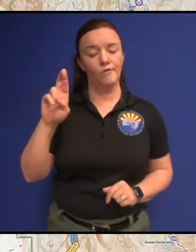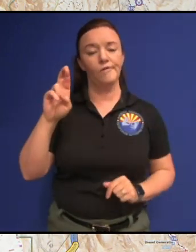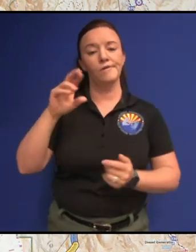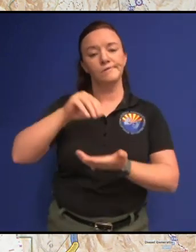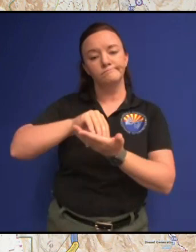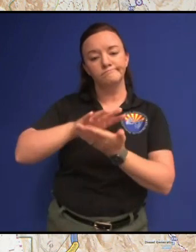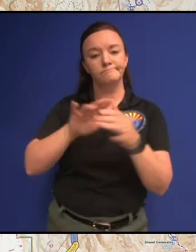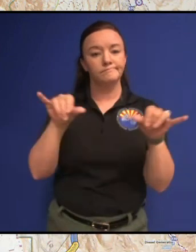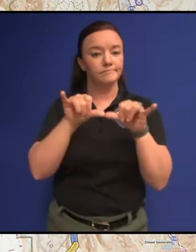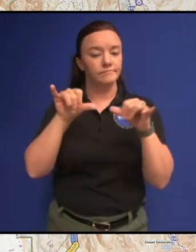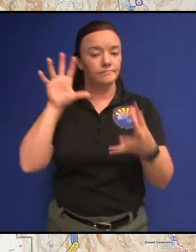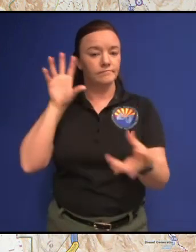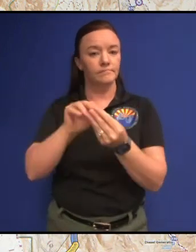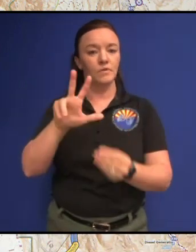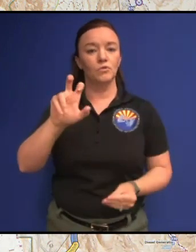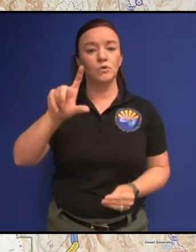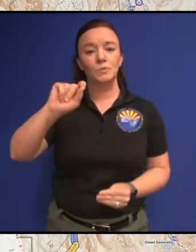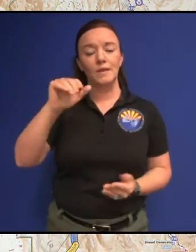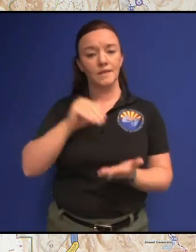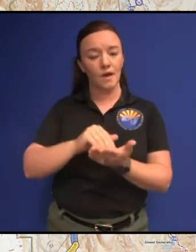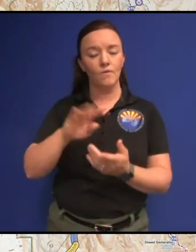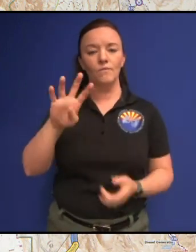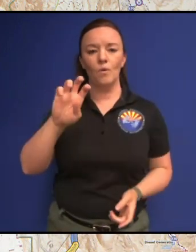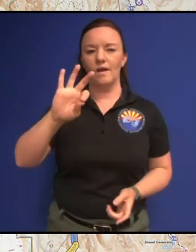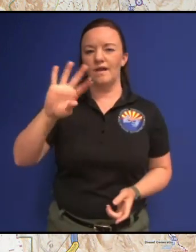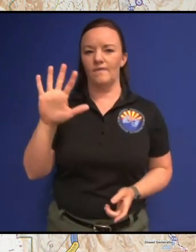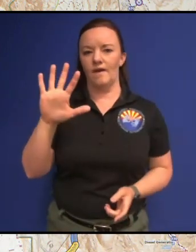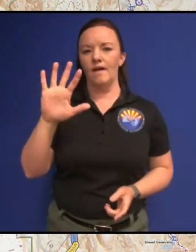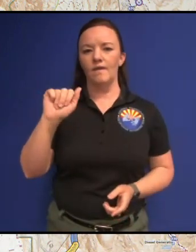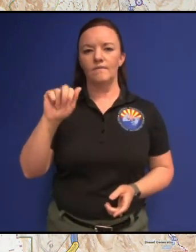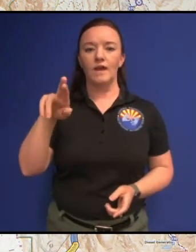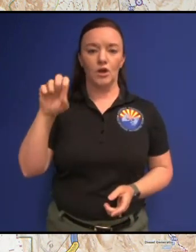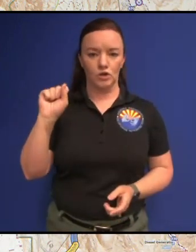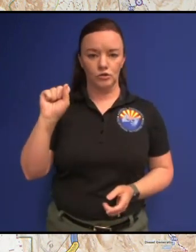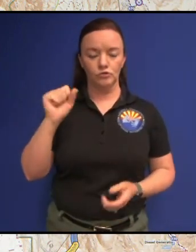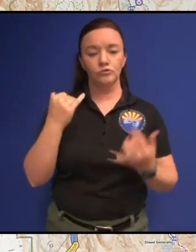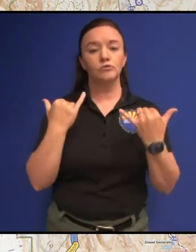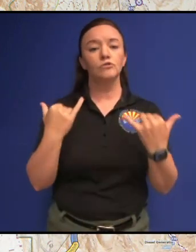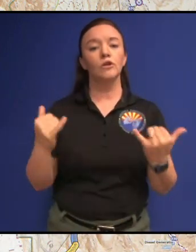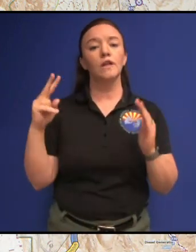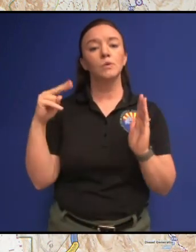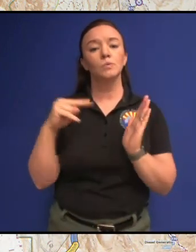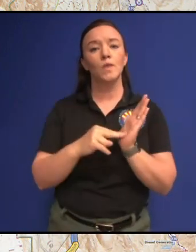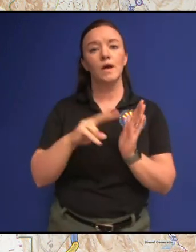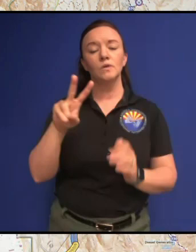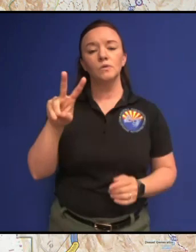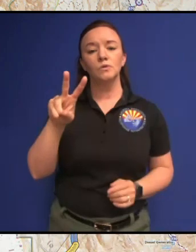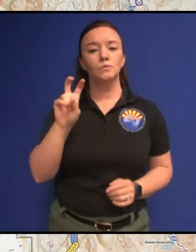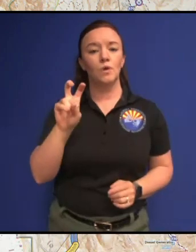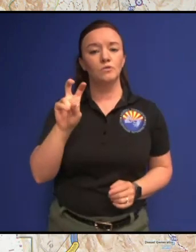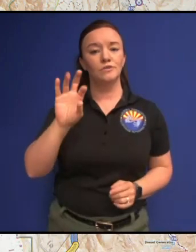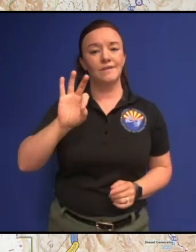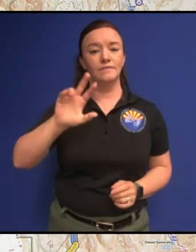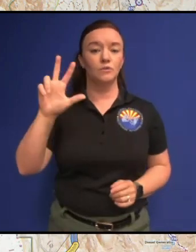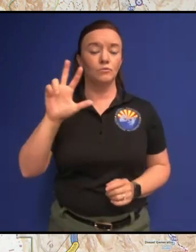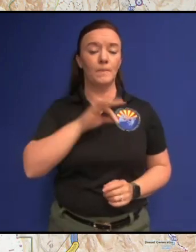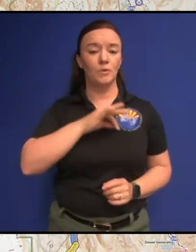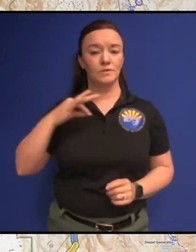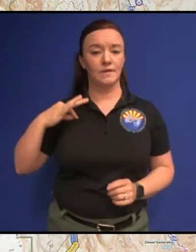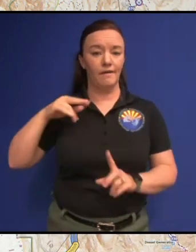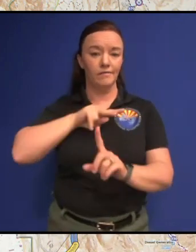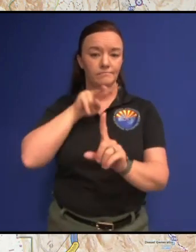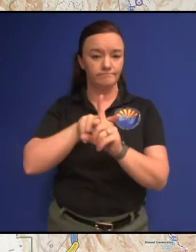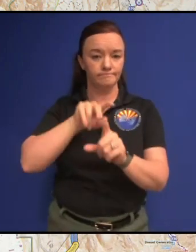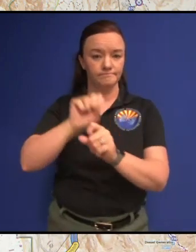,495. There's currently 2,293 personnel assigned to the